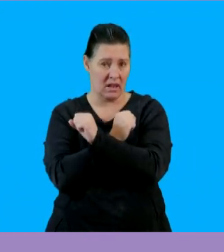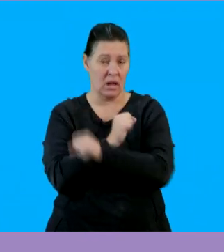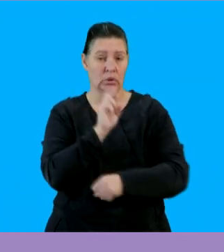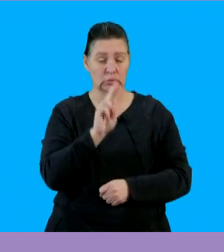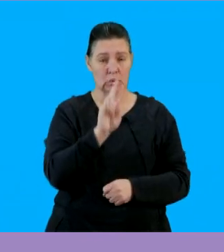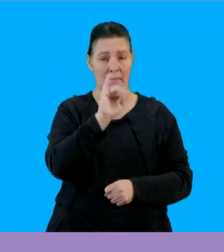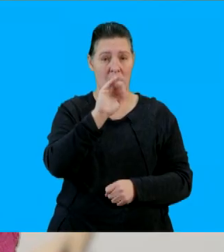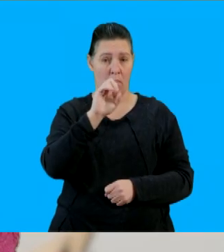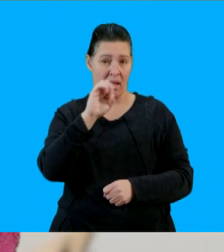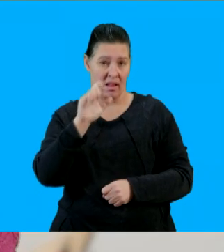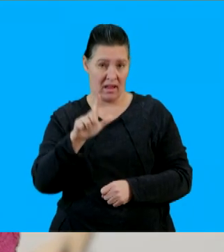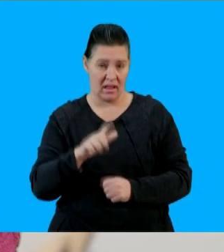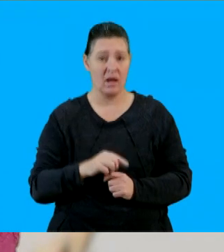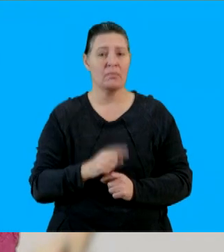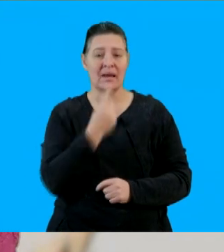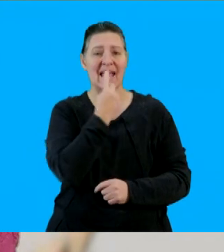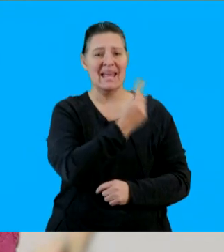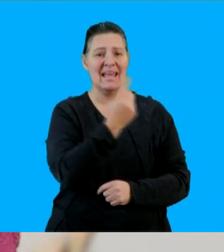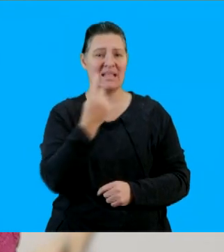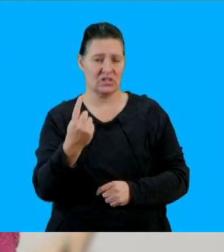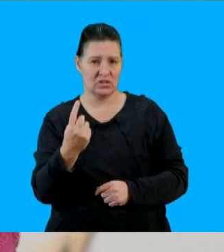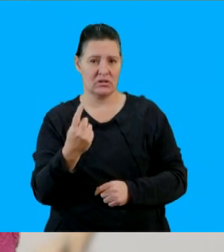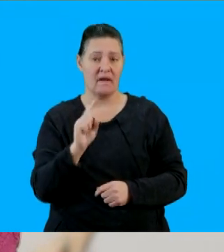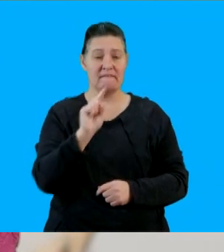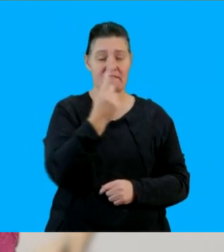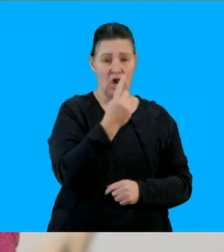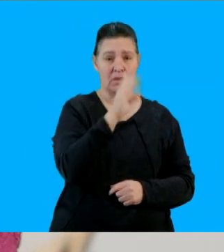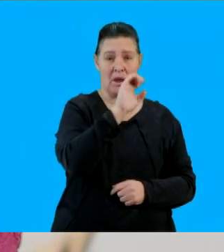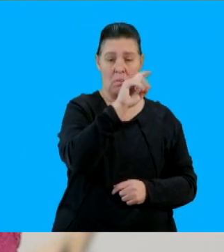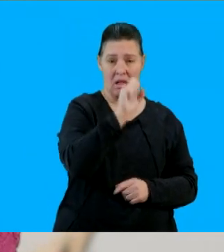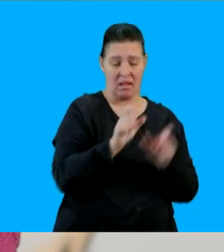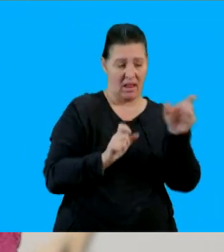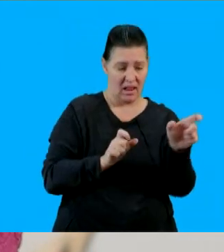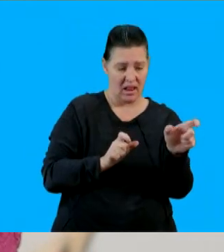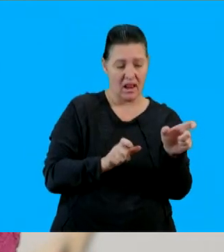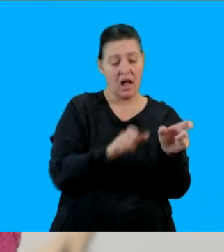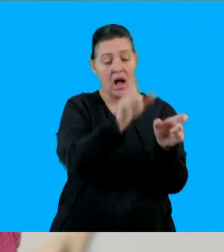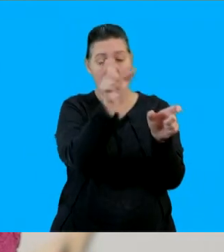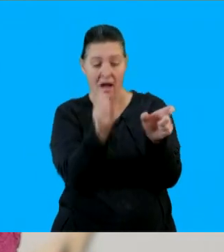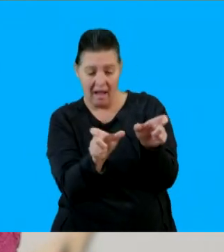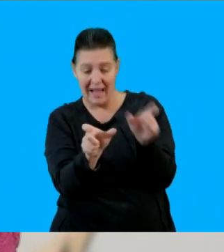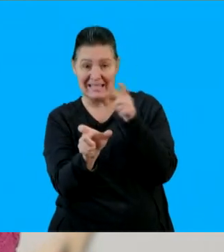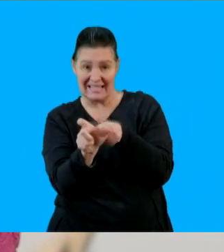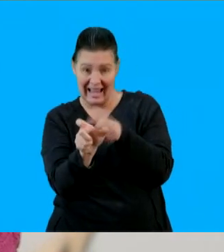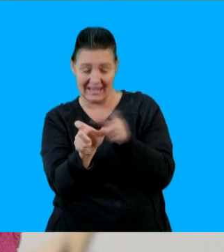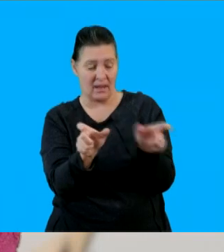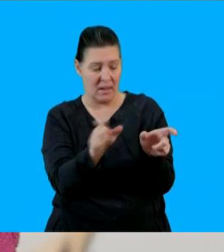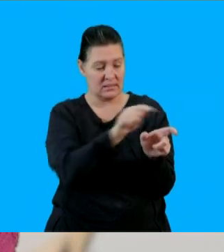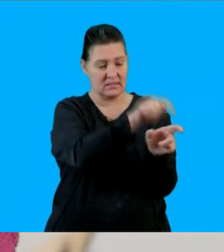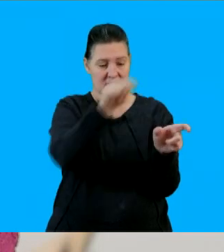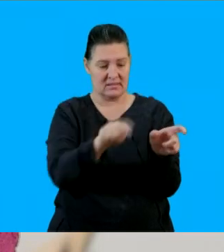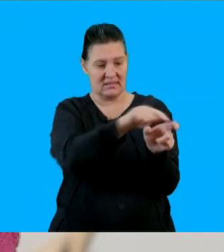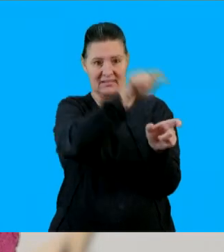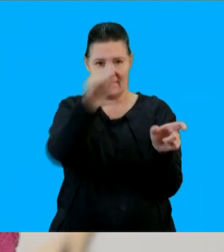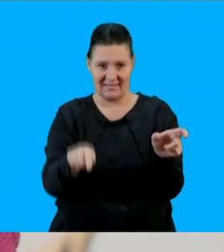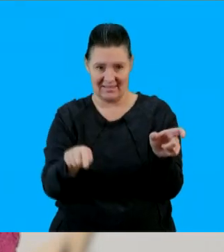multiplying two binomials we need to make sure that each term in the first binomial multiplies with each term in the